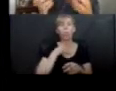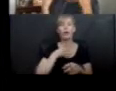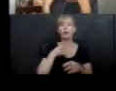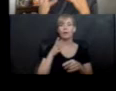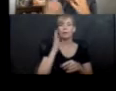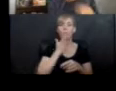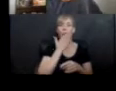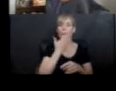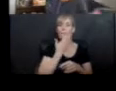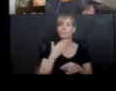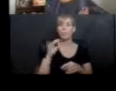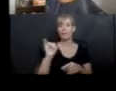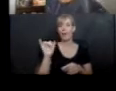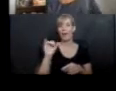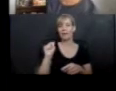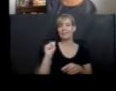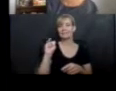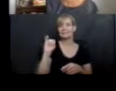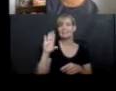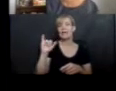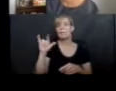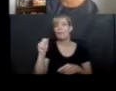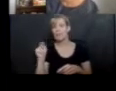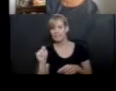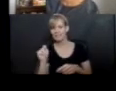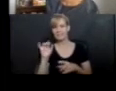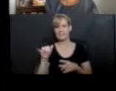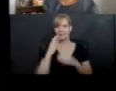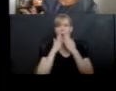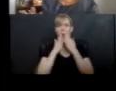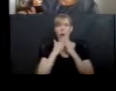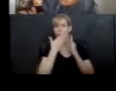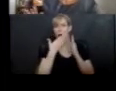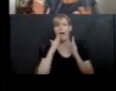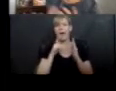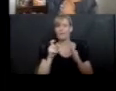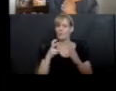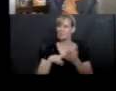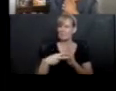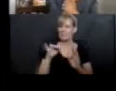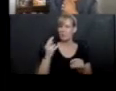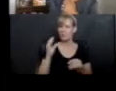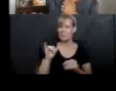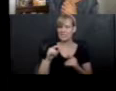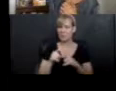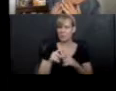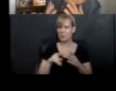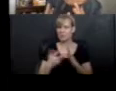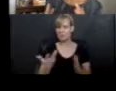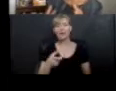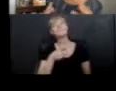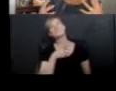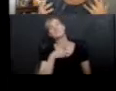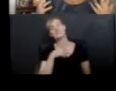like sibilant or, I mean, what else are you meaning by juicy words? Let's say juicy words. So I'm thinking